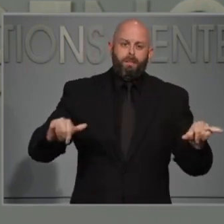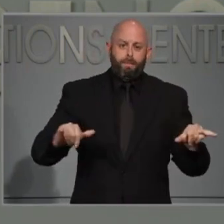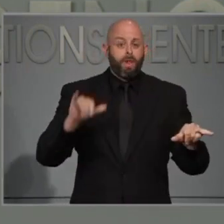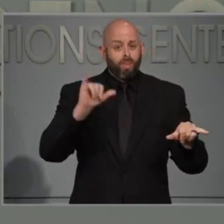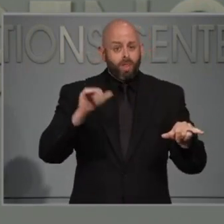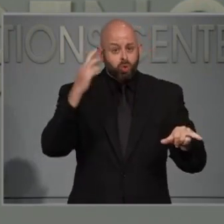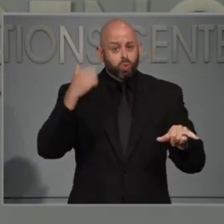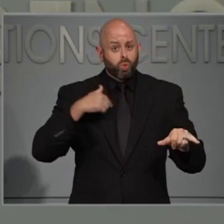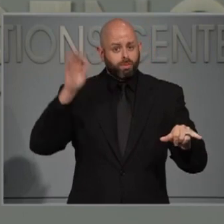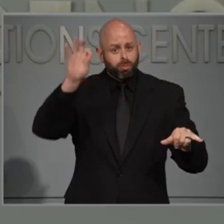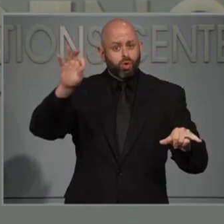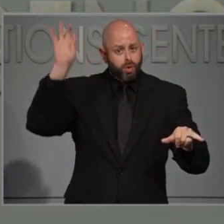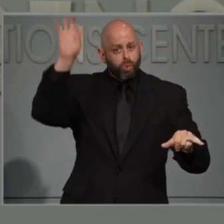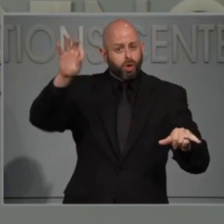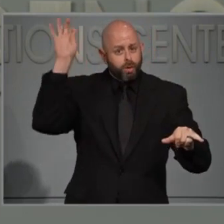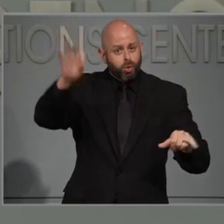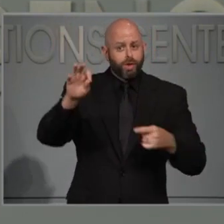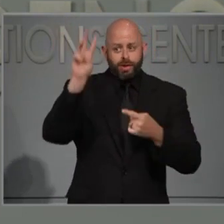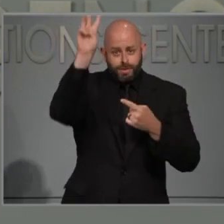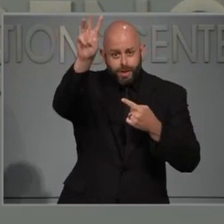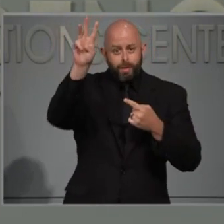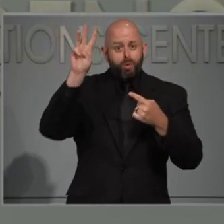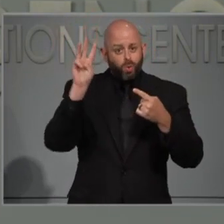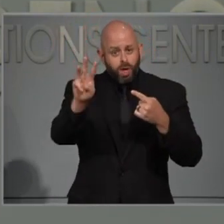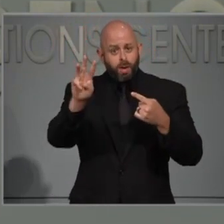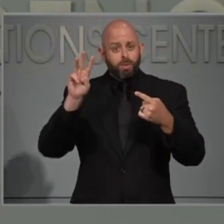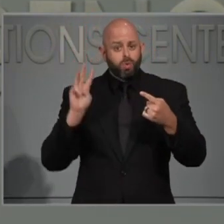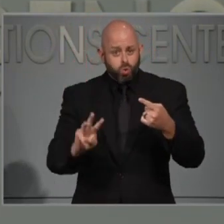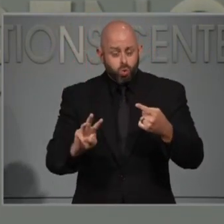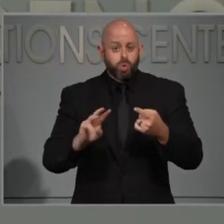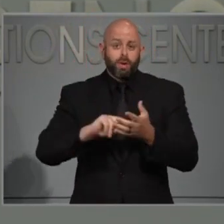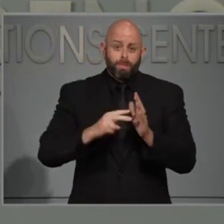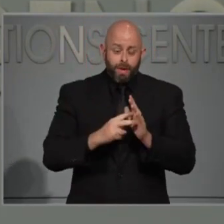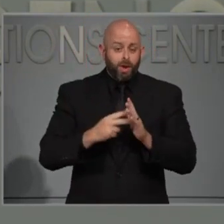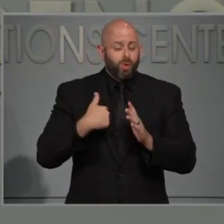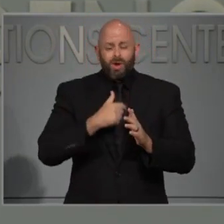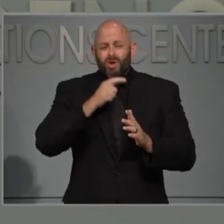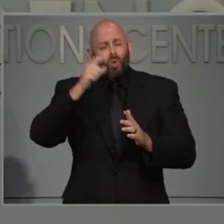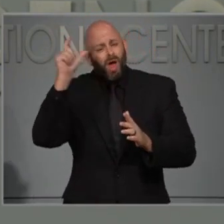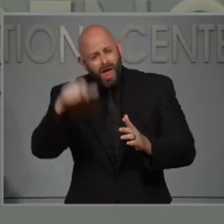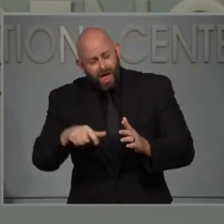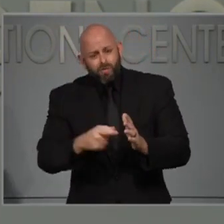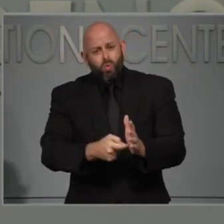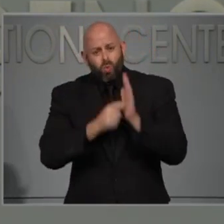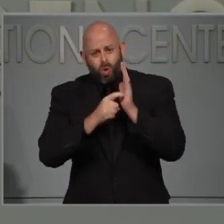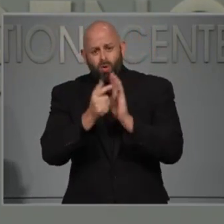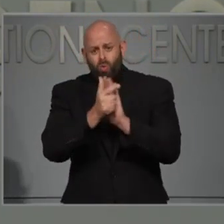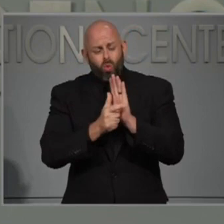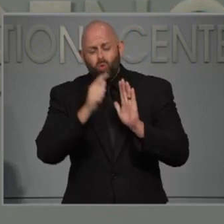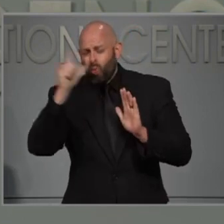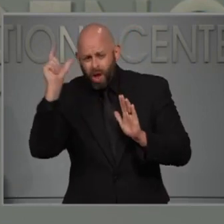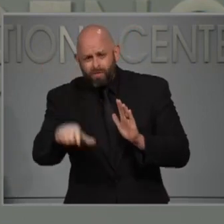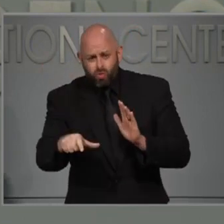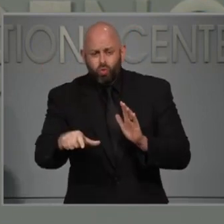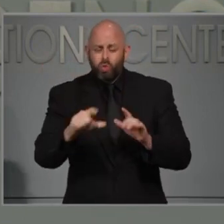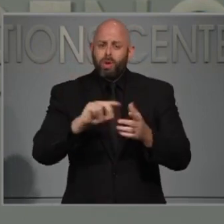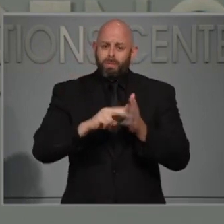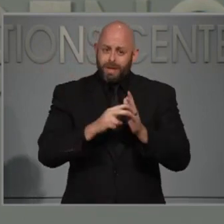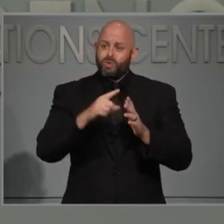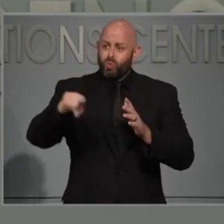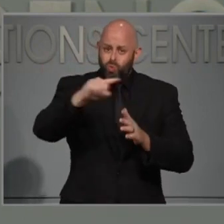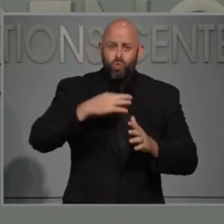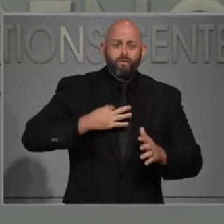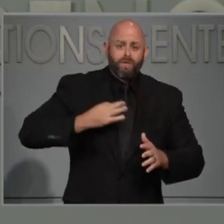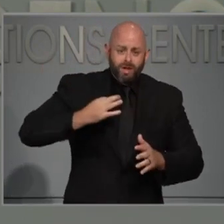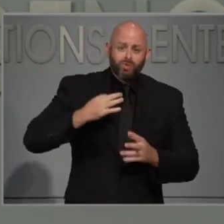can do this together. We can have individuals take action here. And if we do this collectively, the data shows that we